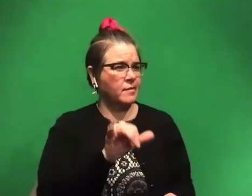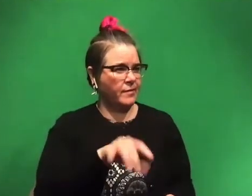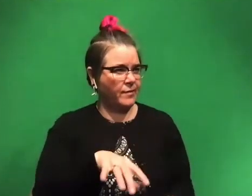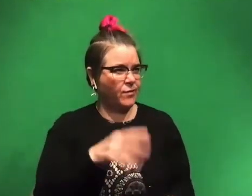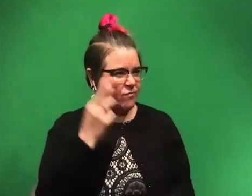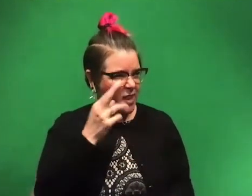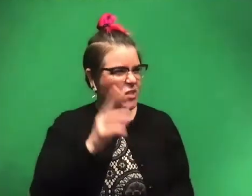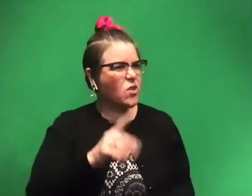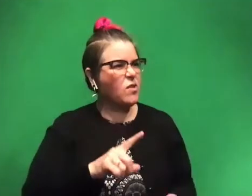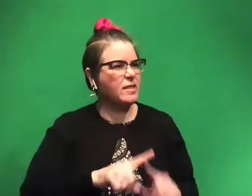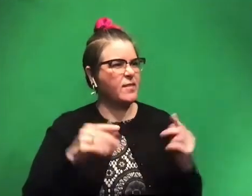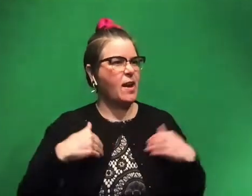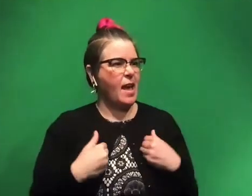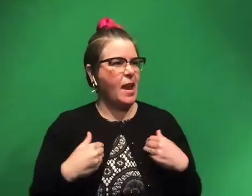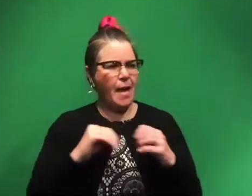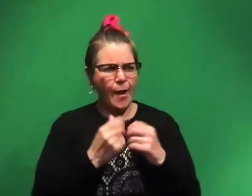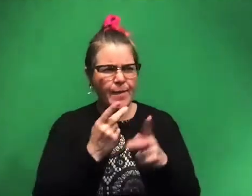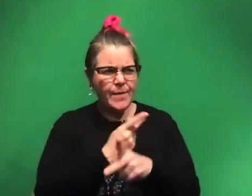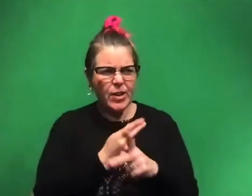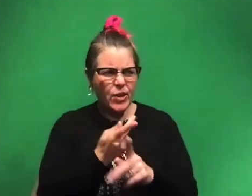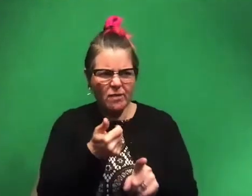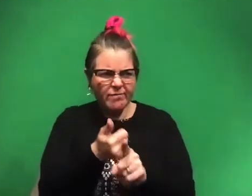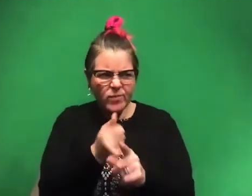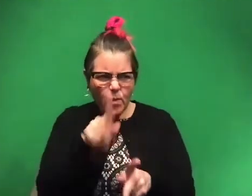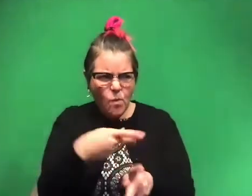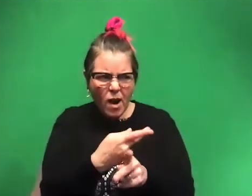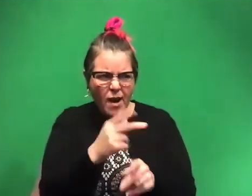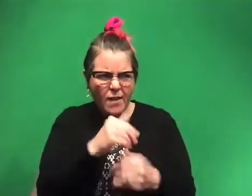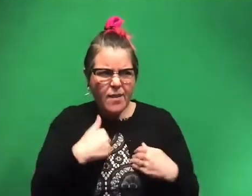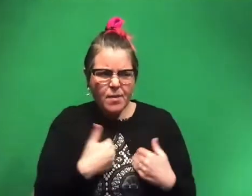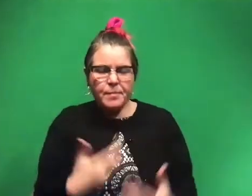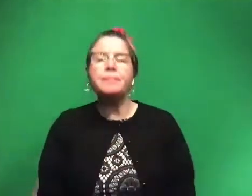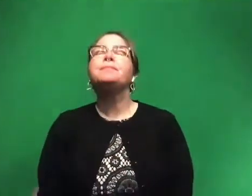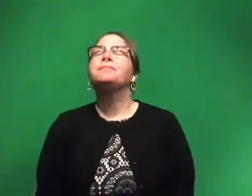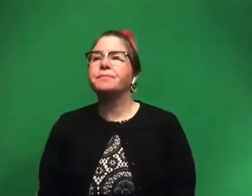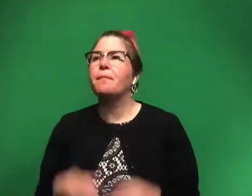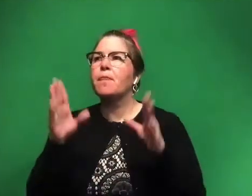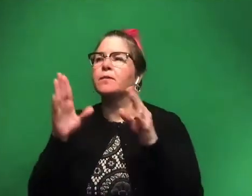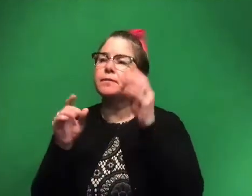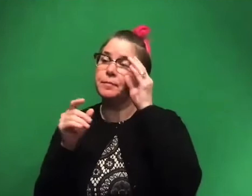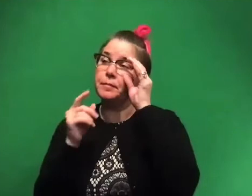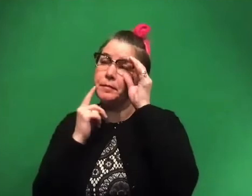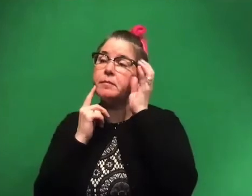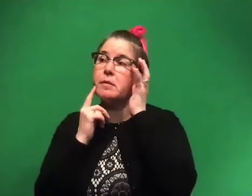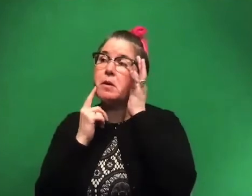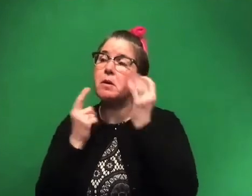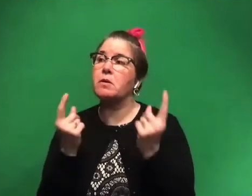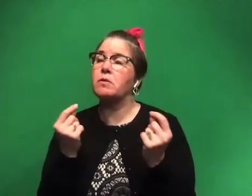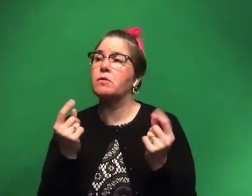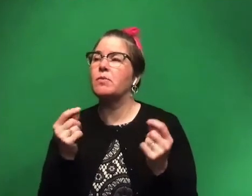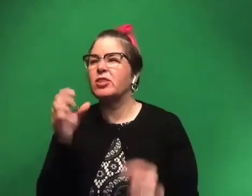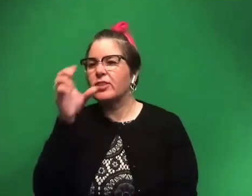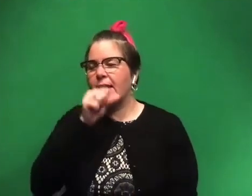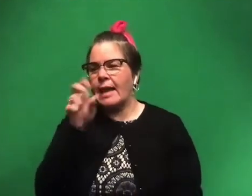animal? And how do you figure out what something is? That's awesome. So, uh, we kind of guess depending